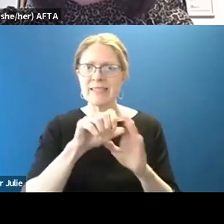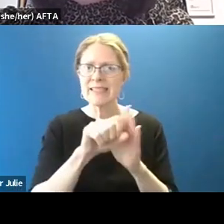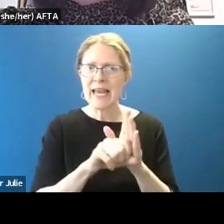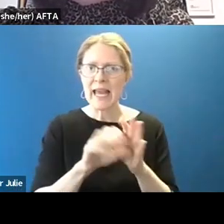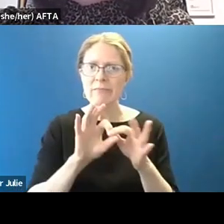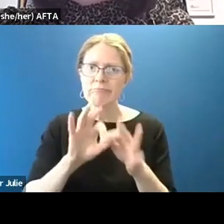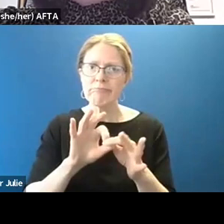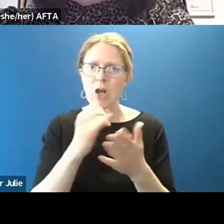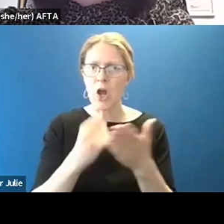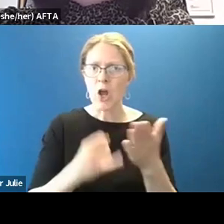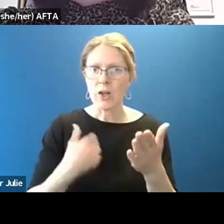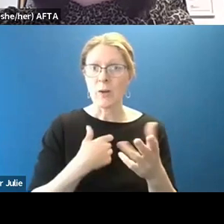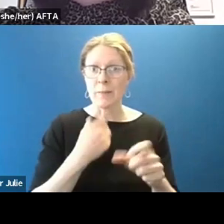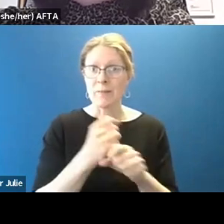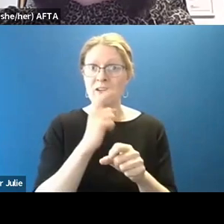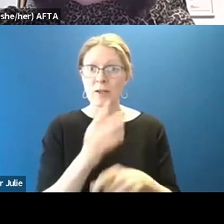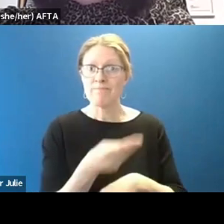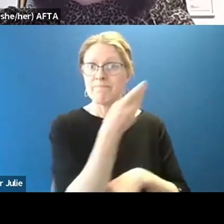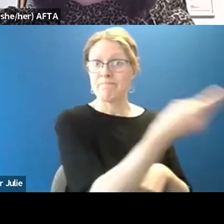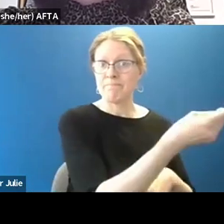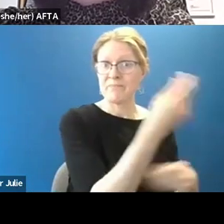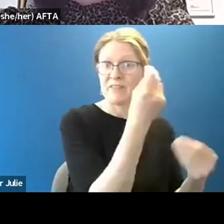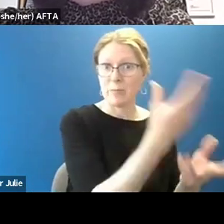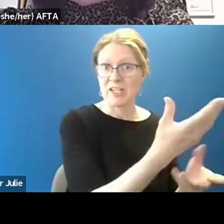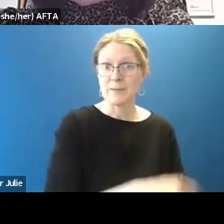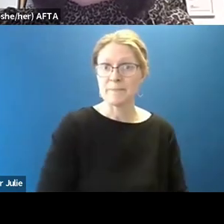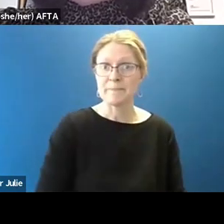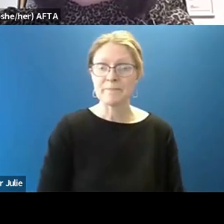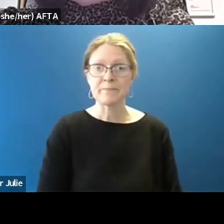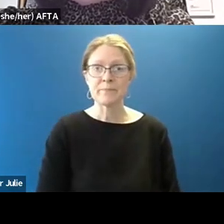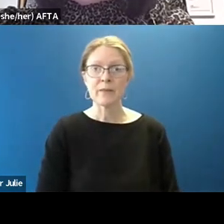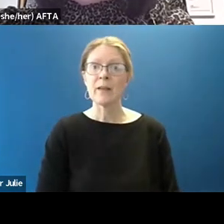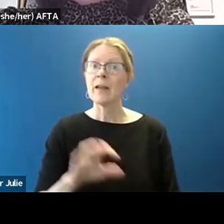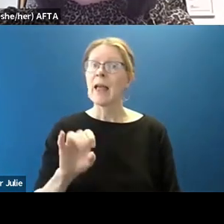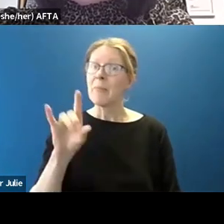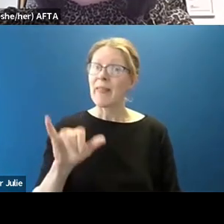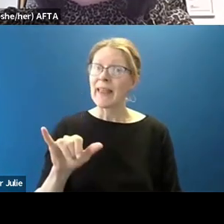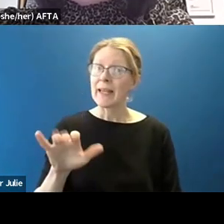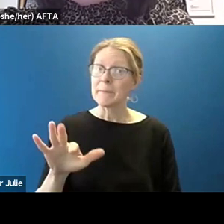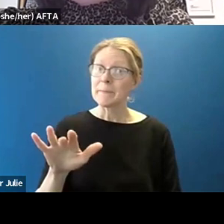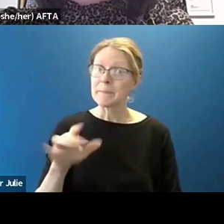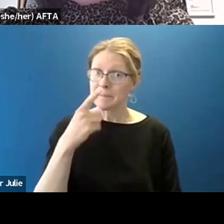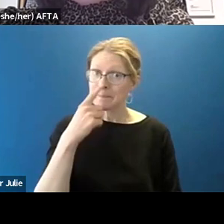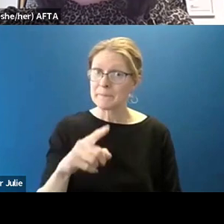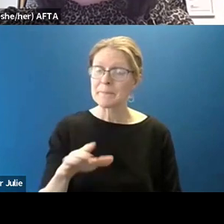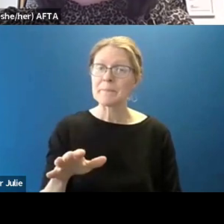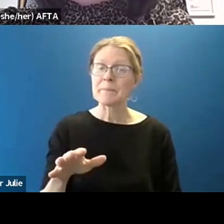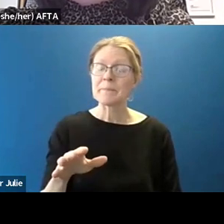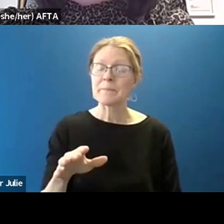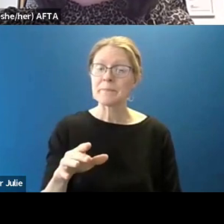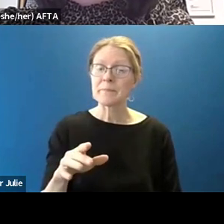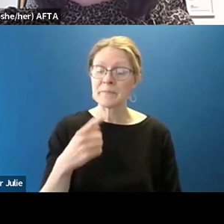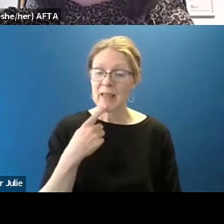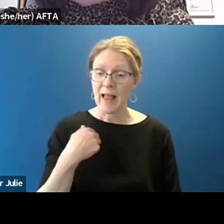they have information about those. Perfect. Hey, Evelyn, next question is for you. How can local media